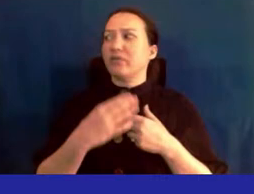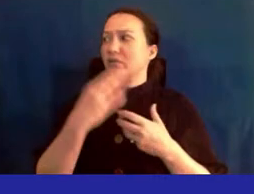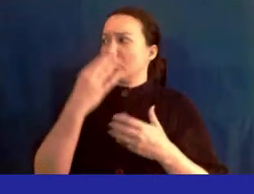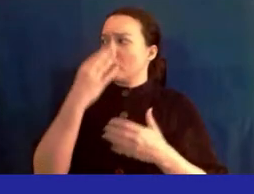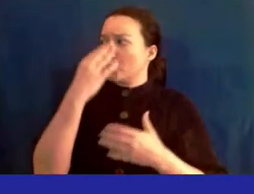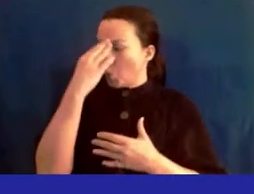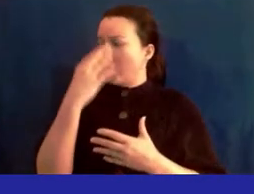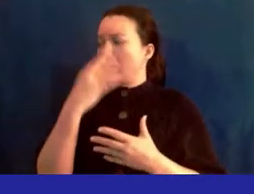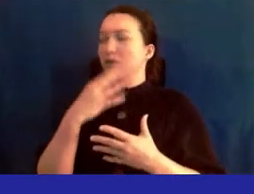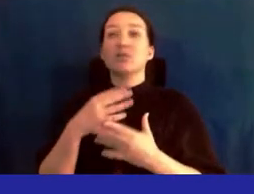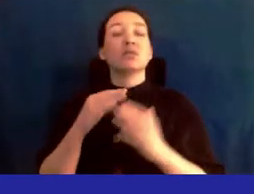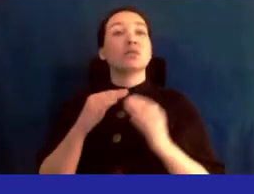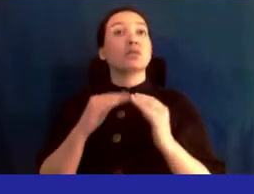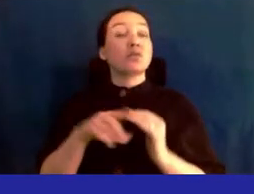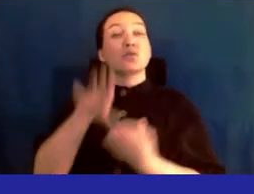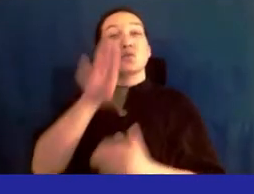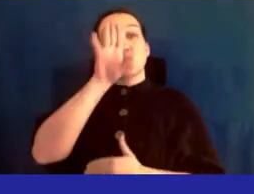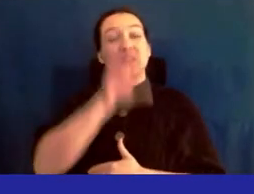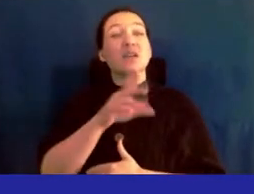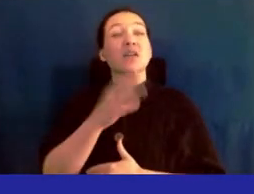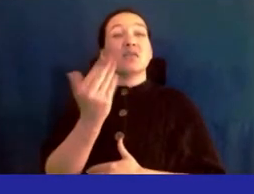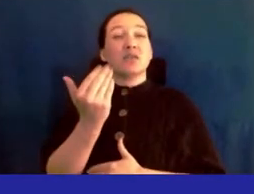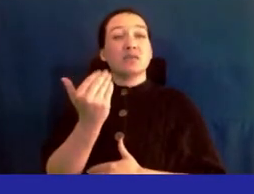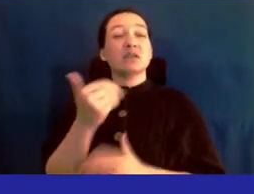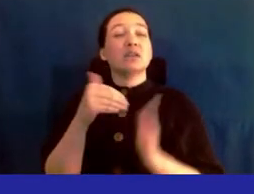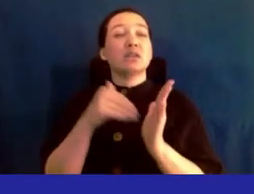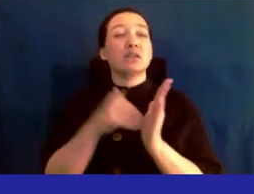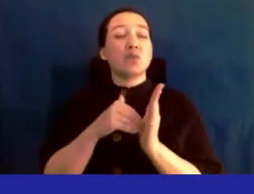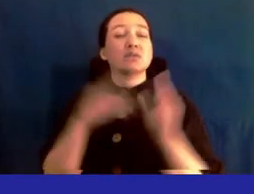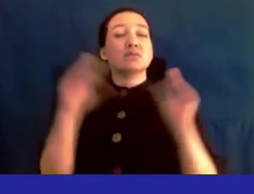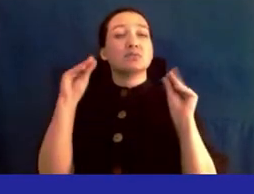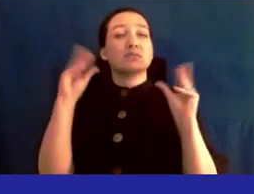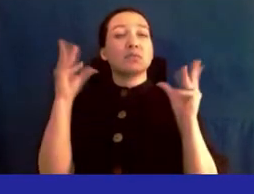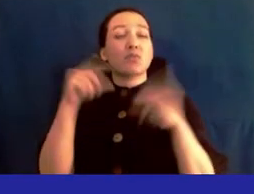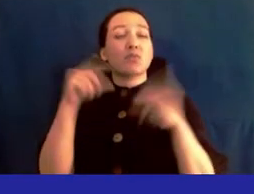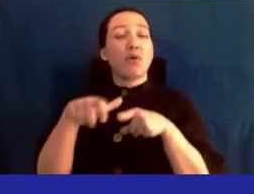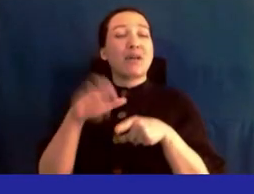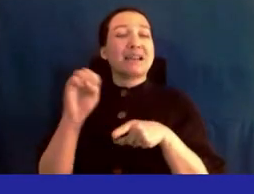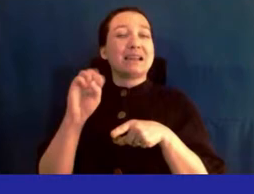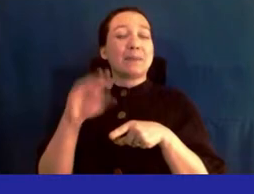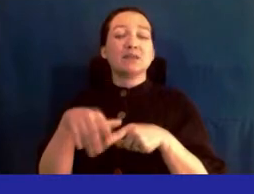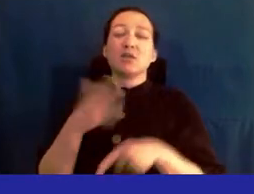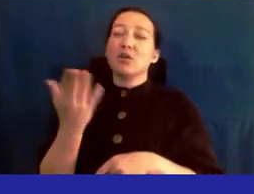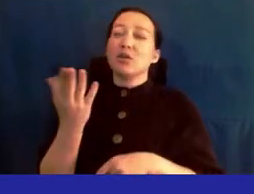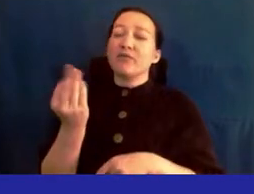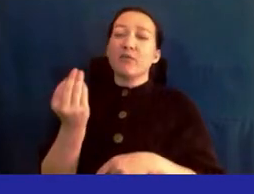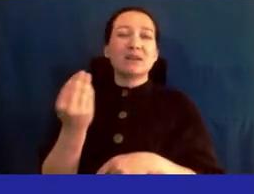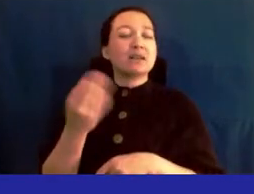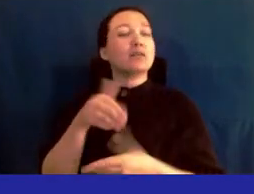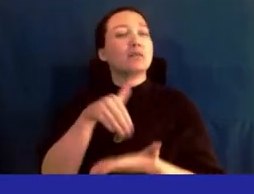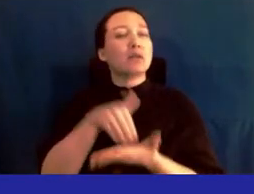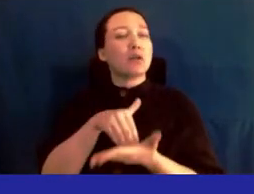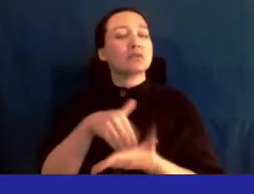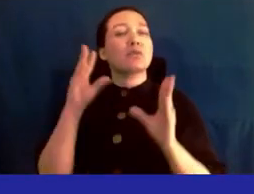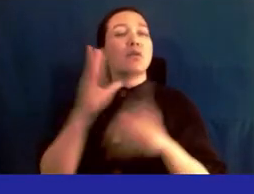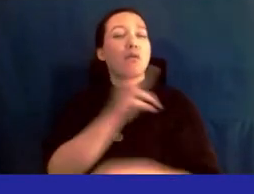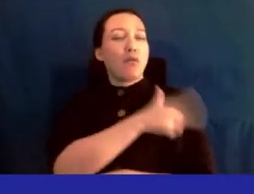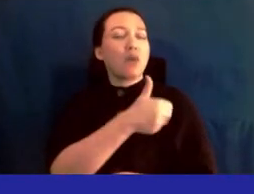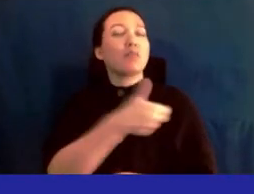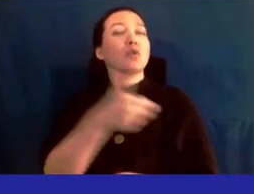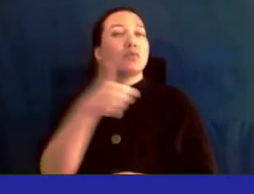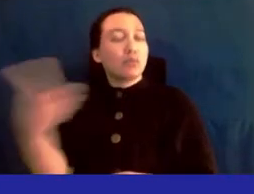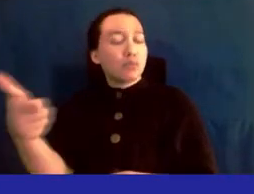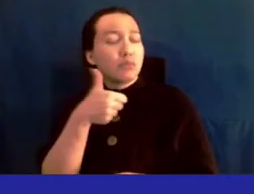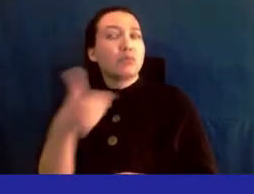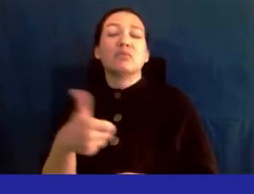there are over 15 000 ems calls and more than 14 000 hospital transports and more than